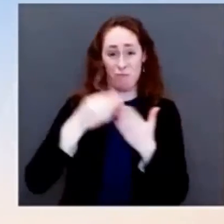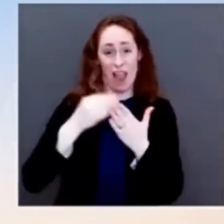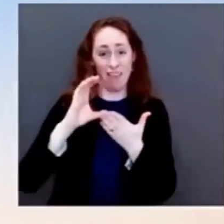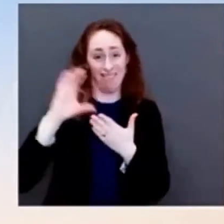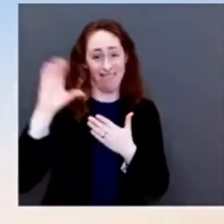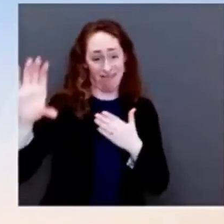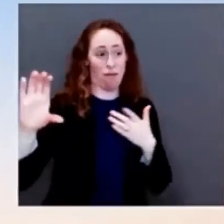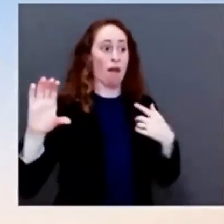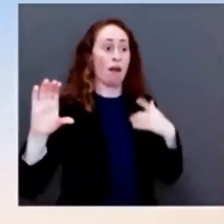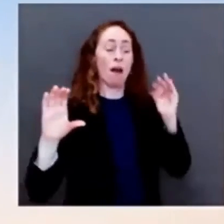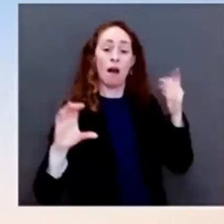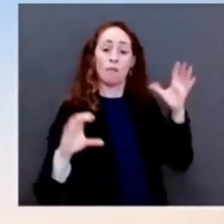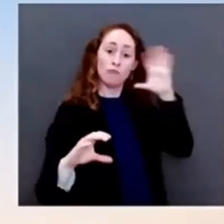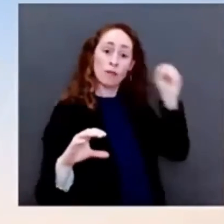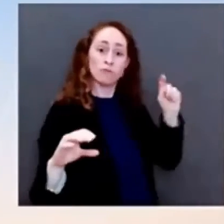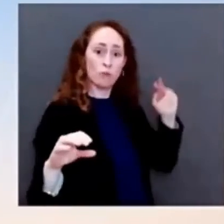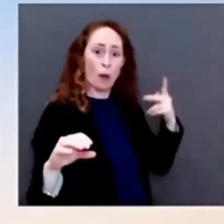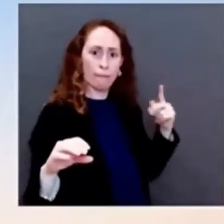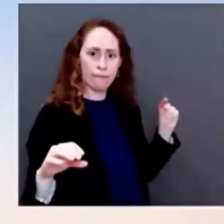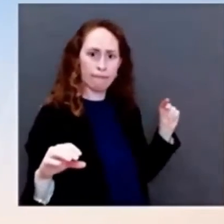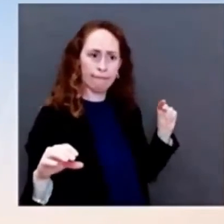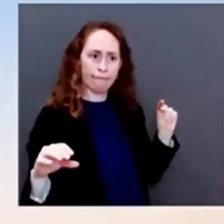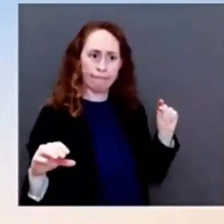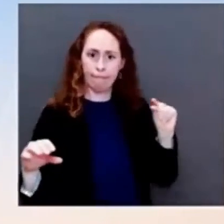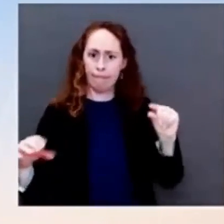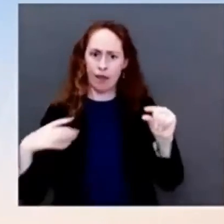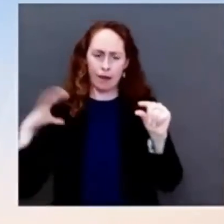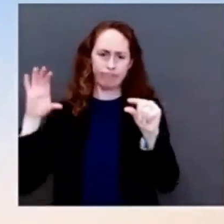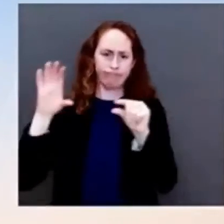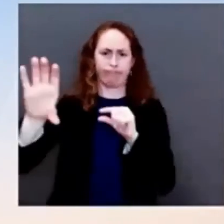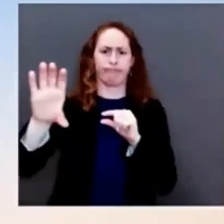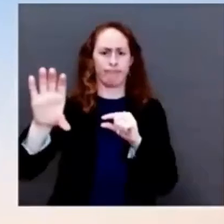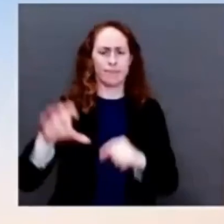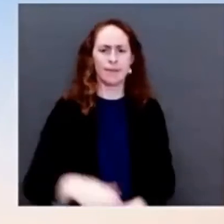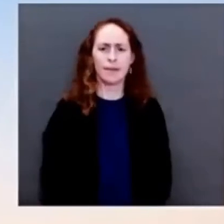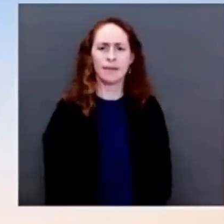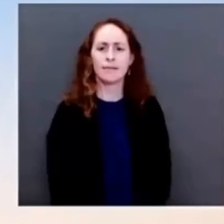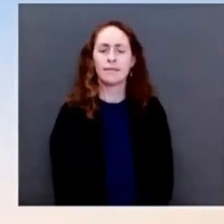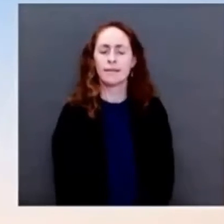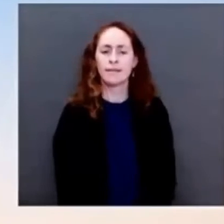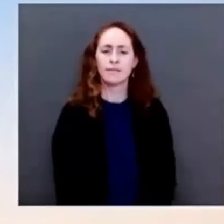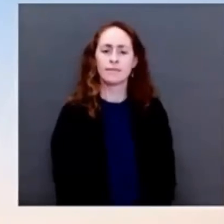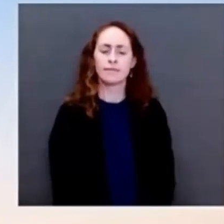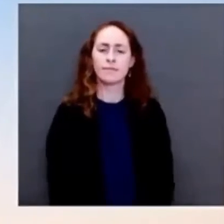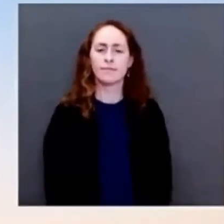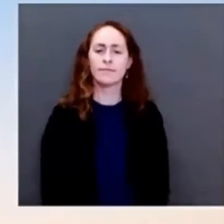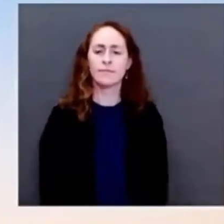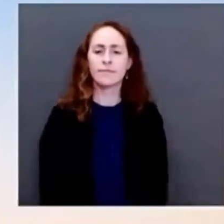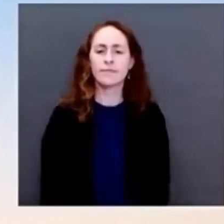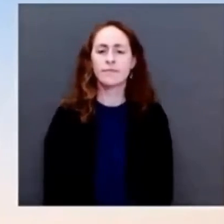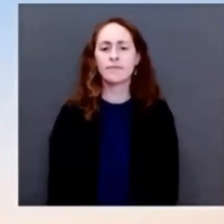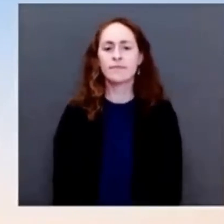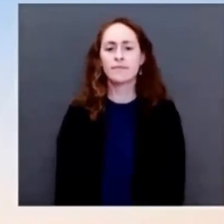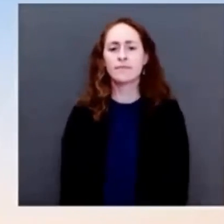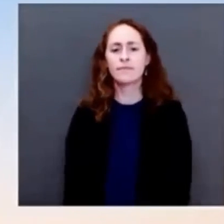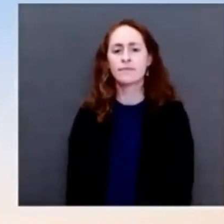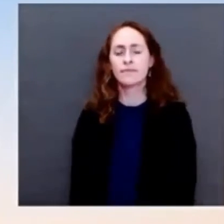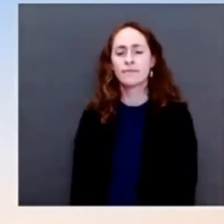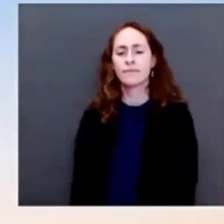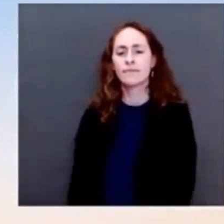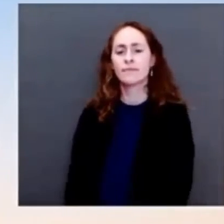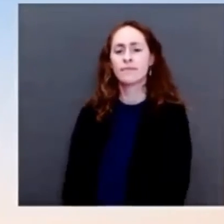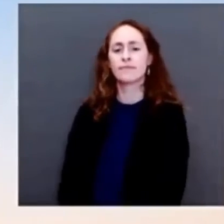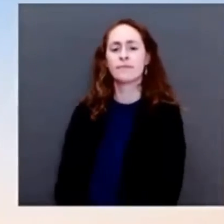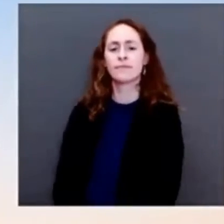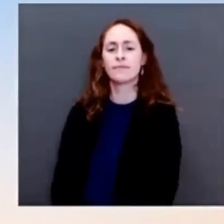is somehow leaving vulnerability or a gap in leadership? Ms. Well, I think our collective view here is that